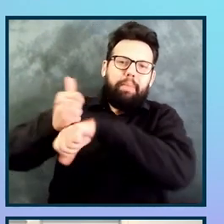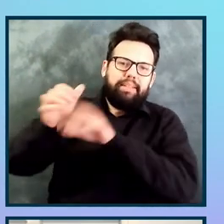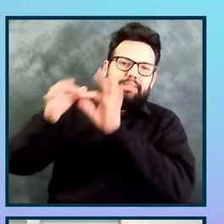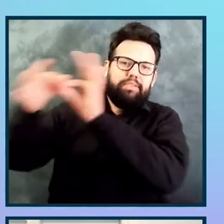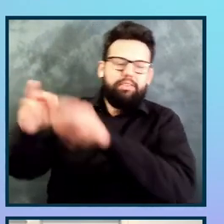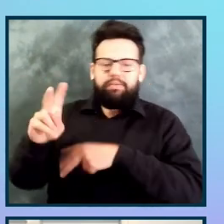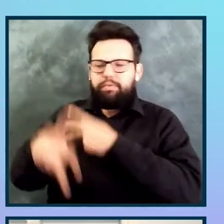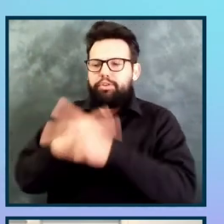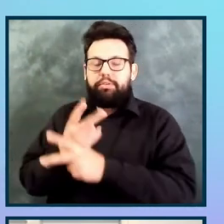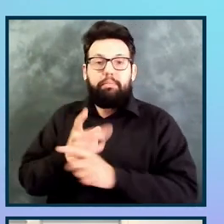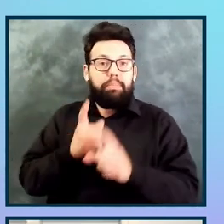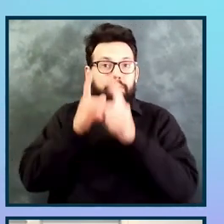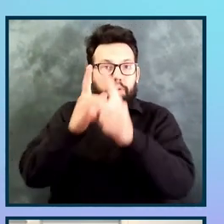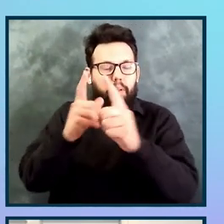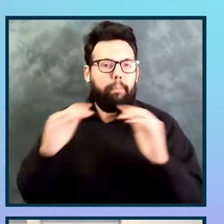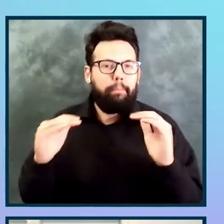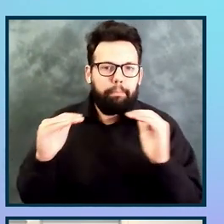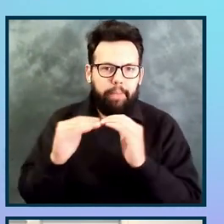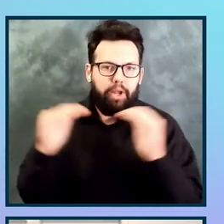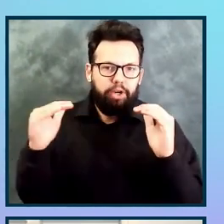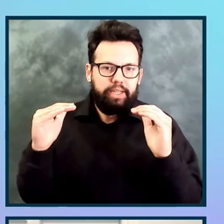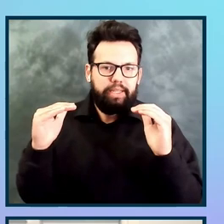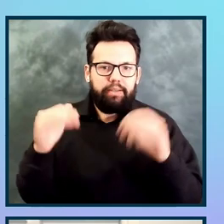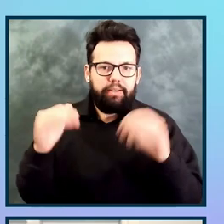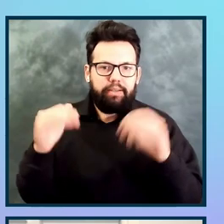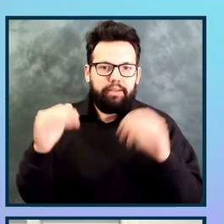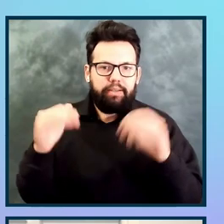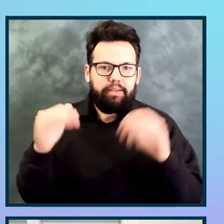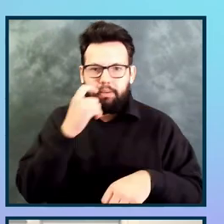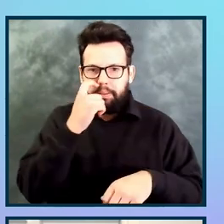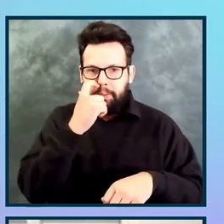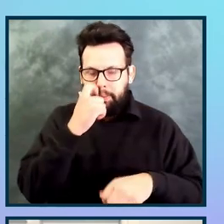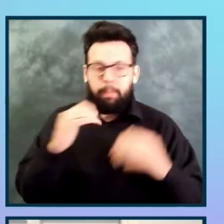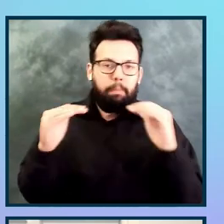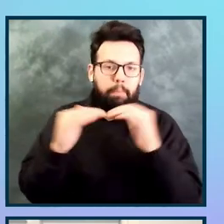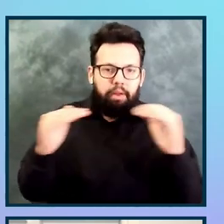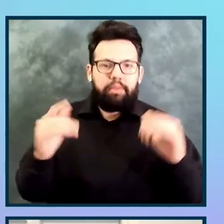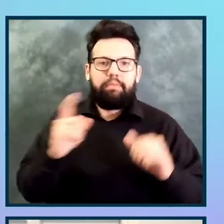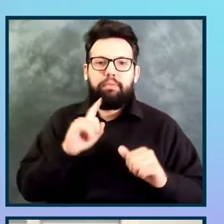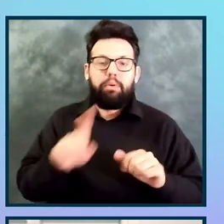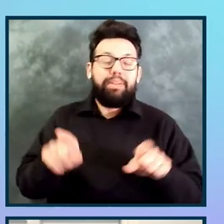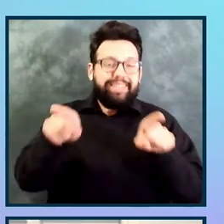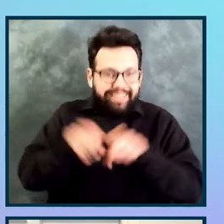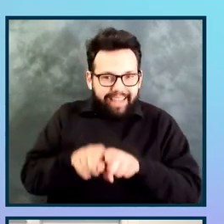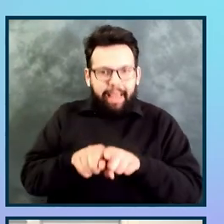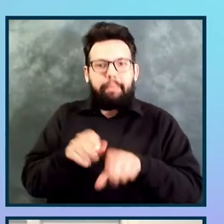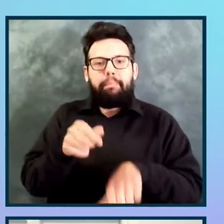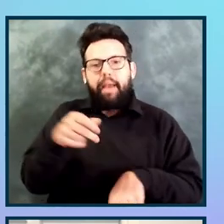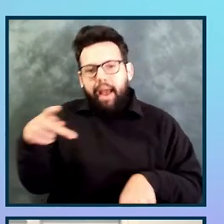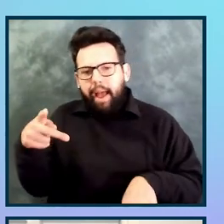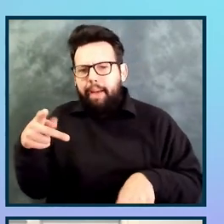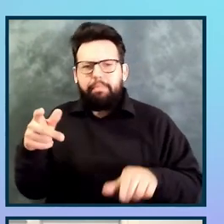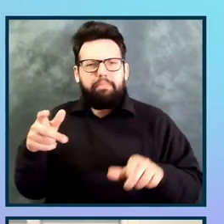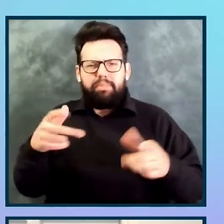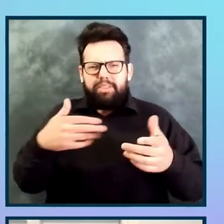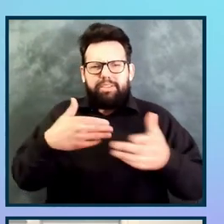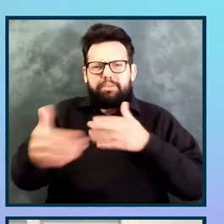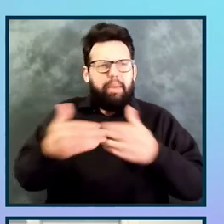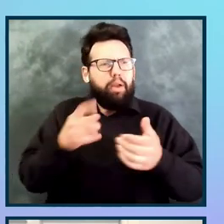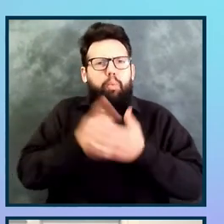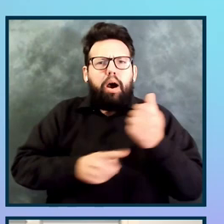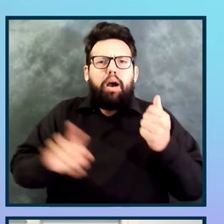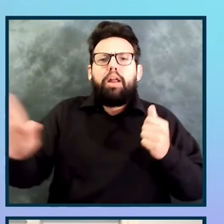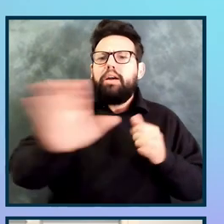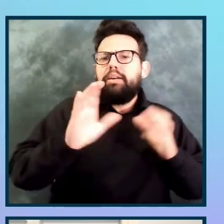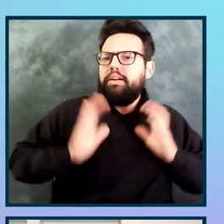the goal is for them to have parity so that they would be the same application, and it didn't matter which a customer is using, they would get the